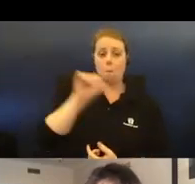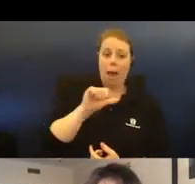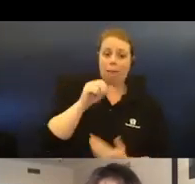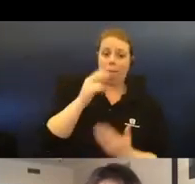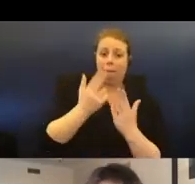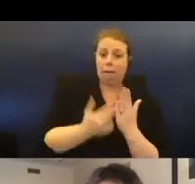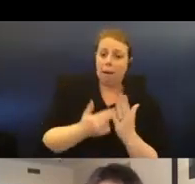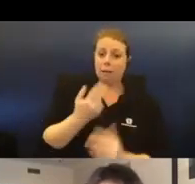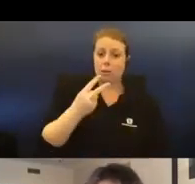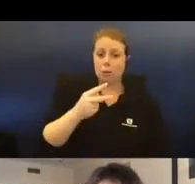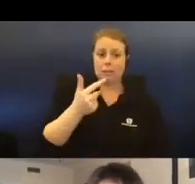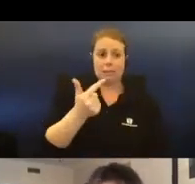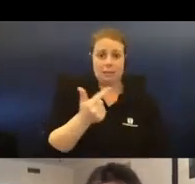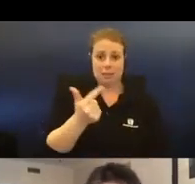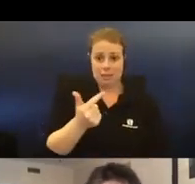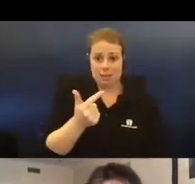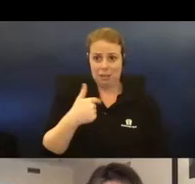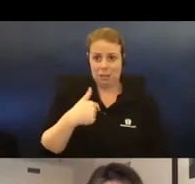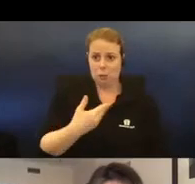fierce energy and sense of purpose.